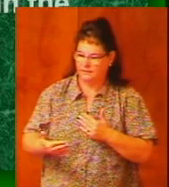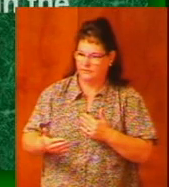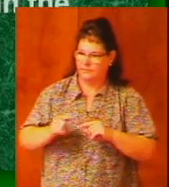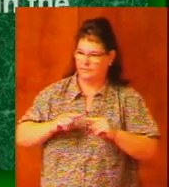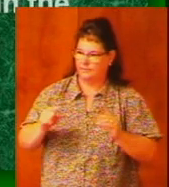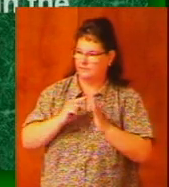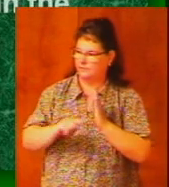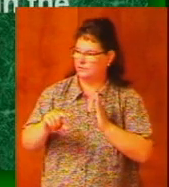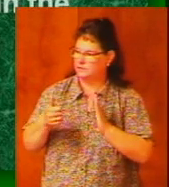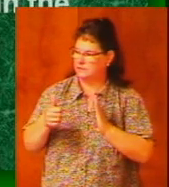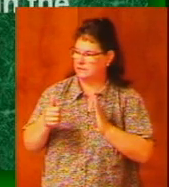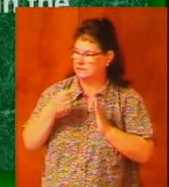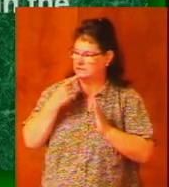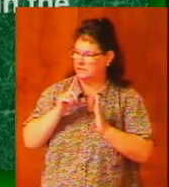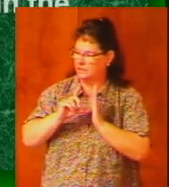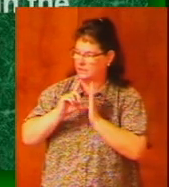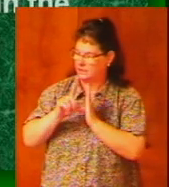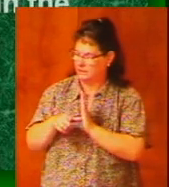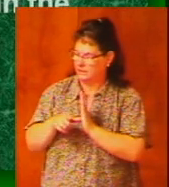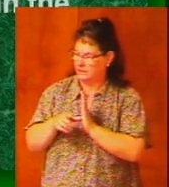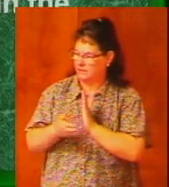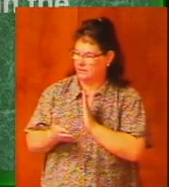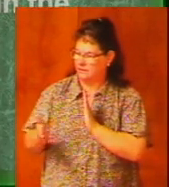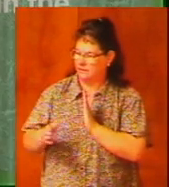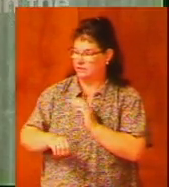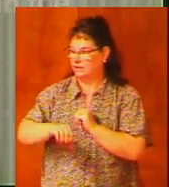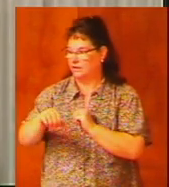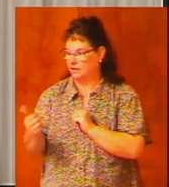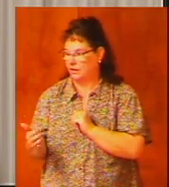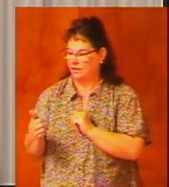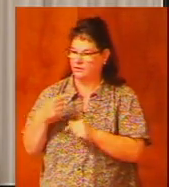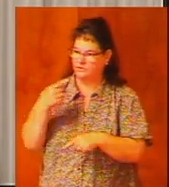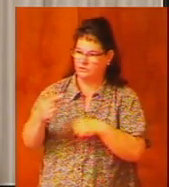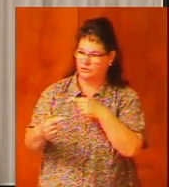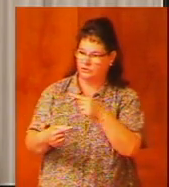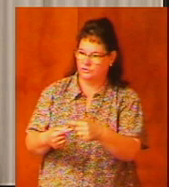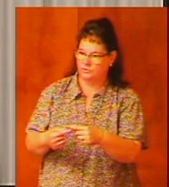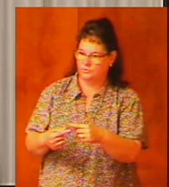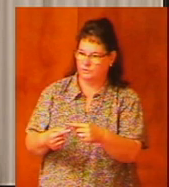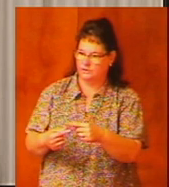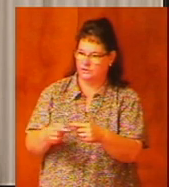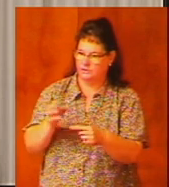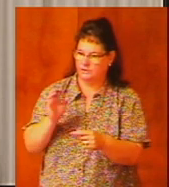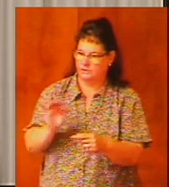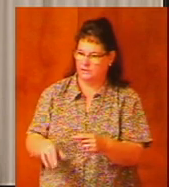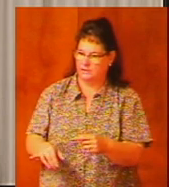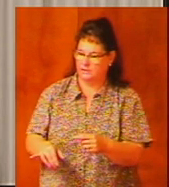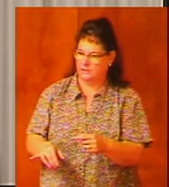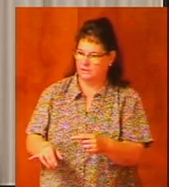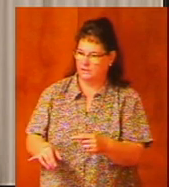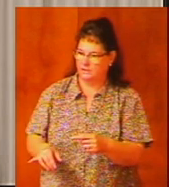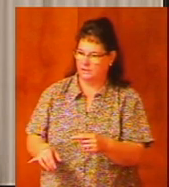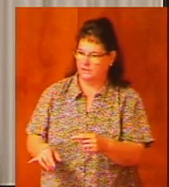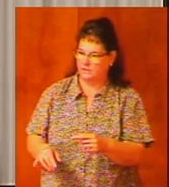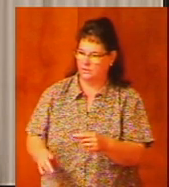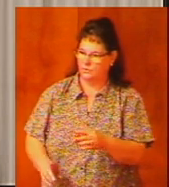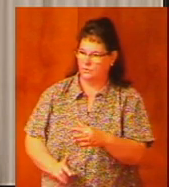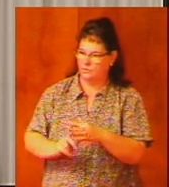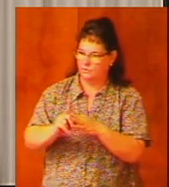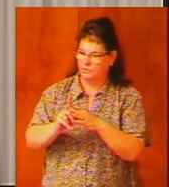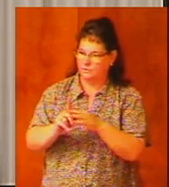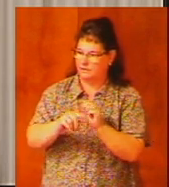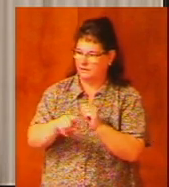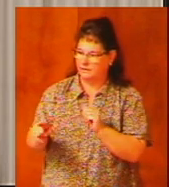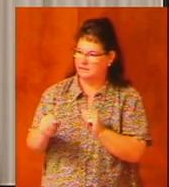verse 10 says later on there was another generation that arose and